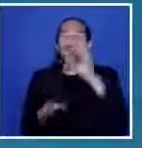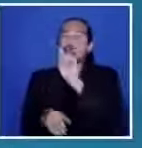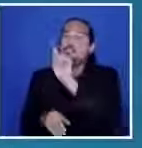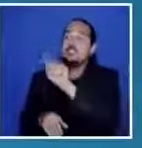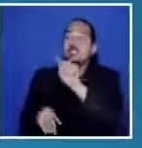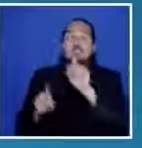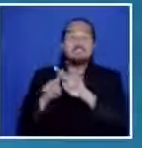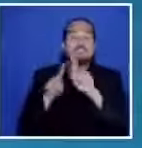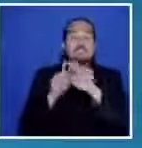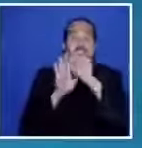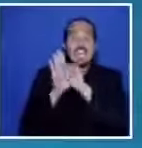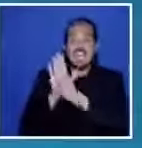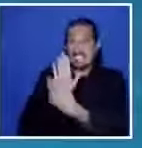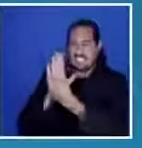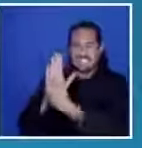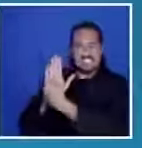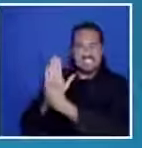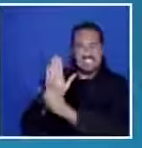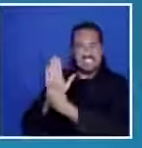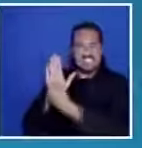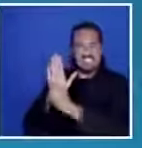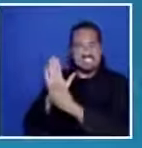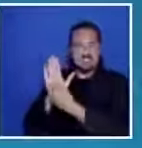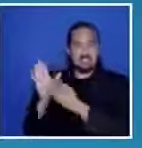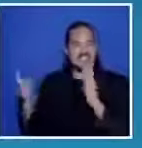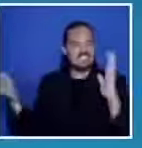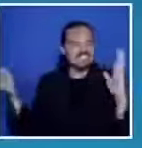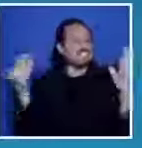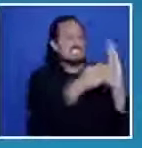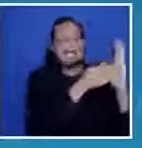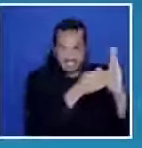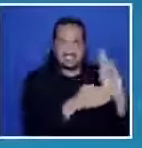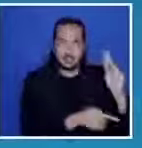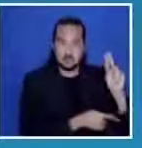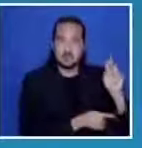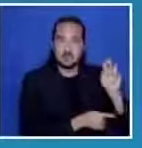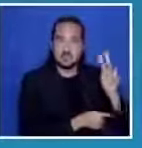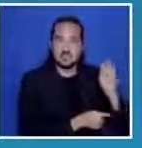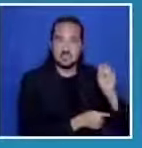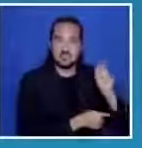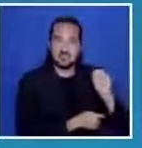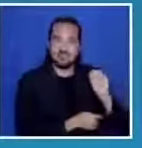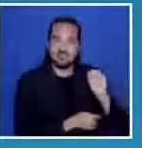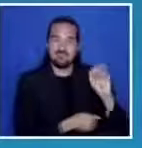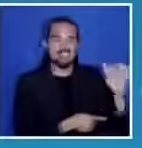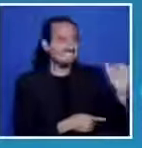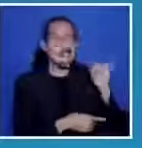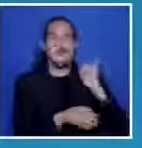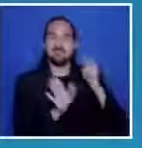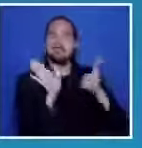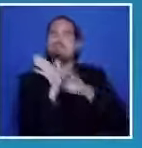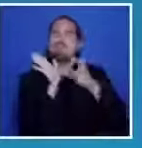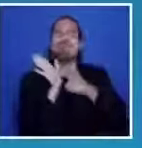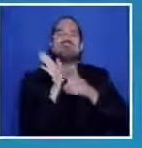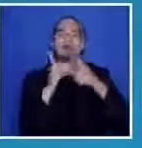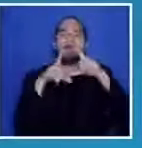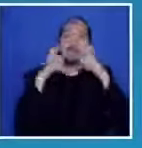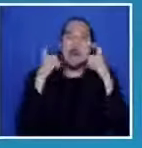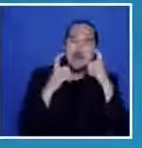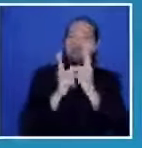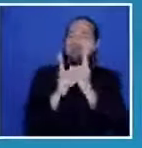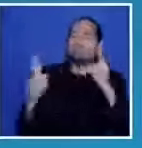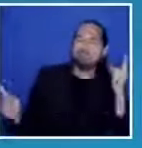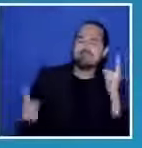for coven 19 mandates Are in estates with some of the strictest vaccine mandates for children